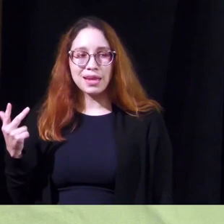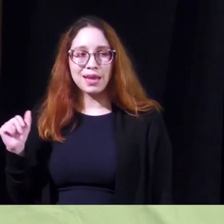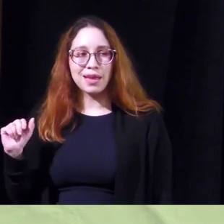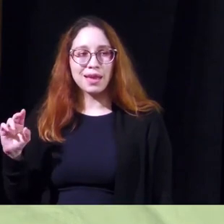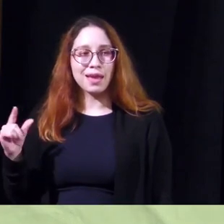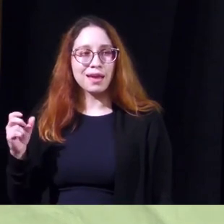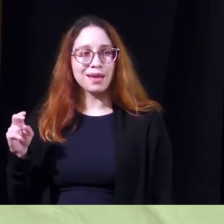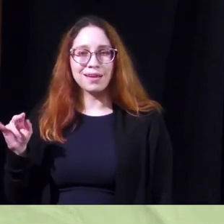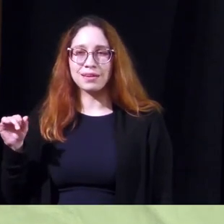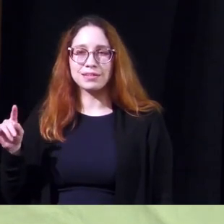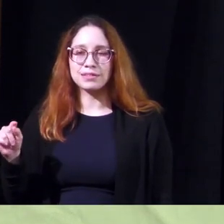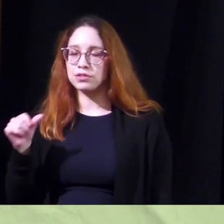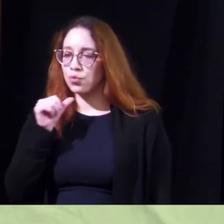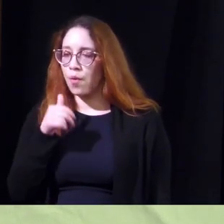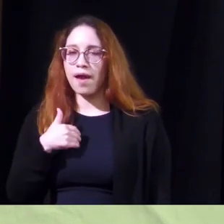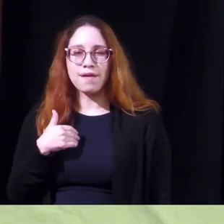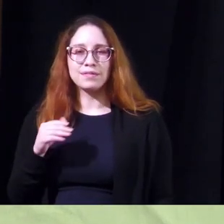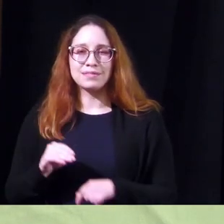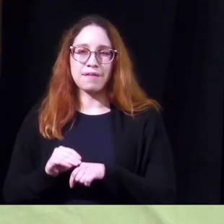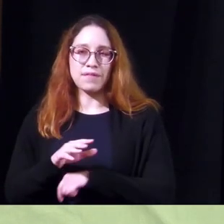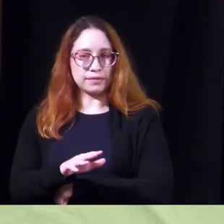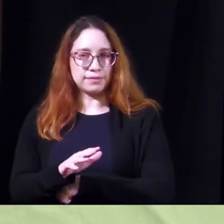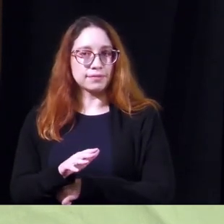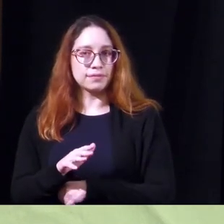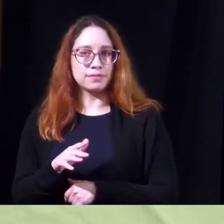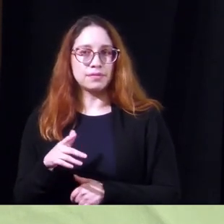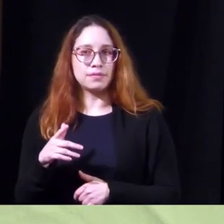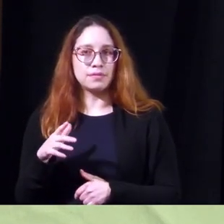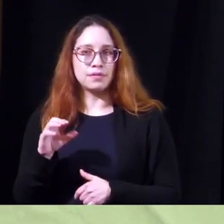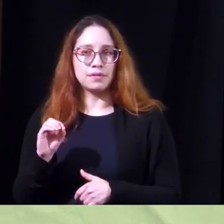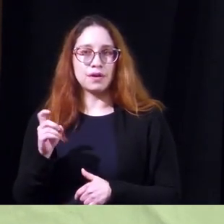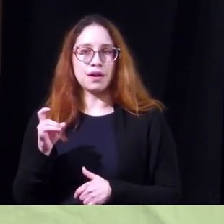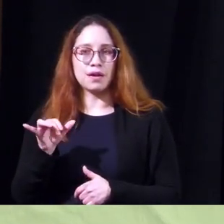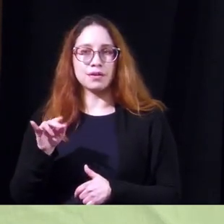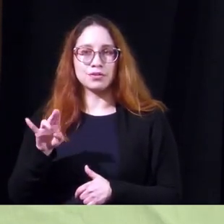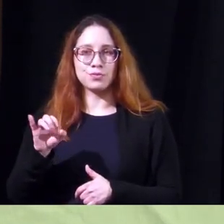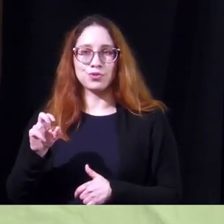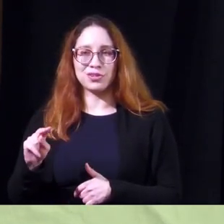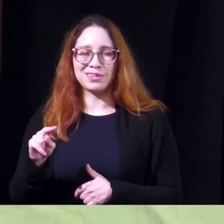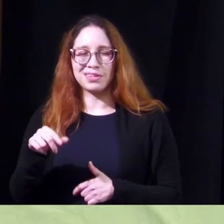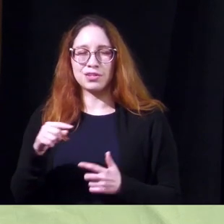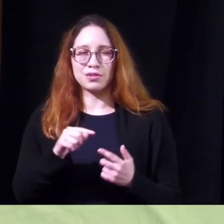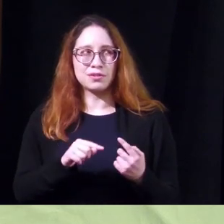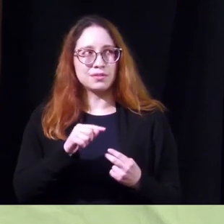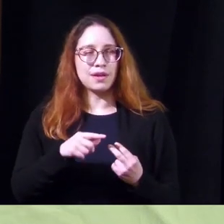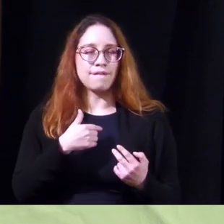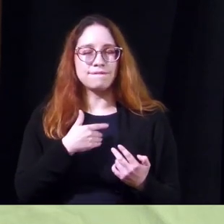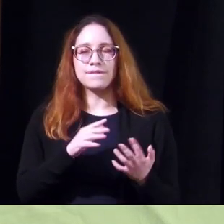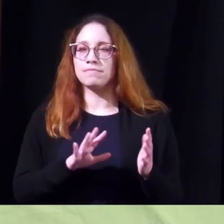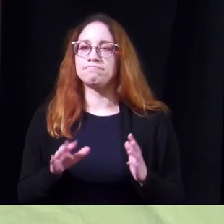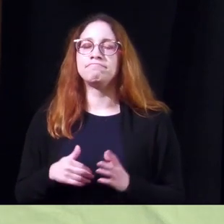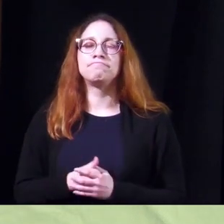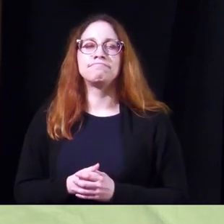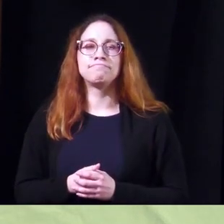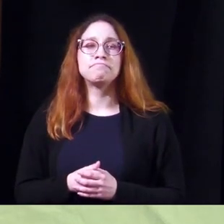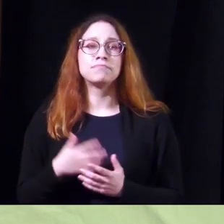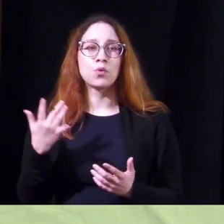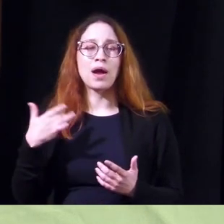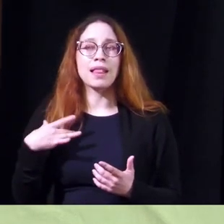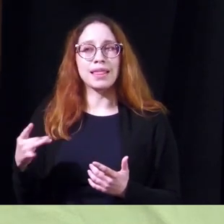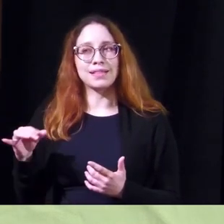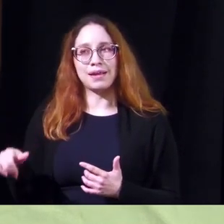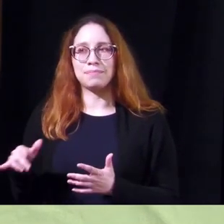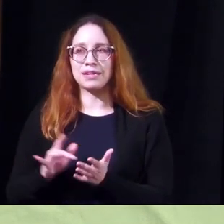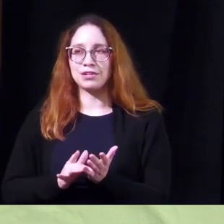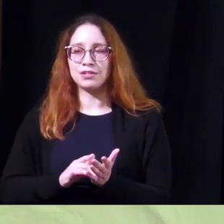merbitric do not have the side effects that oxybutin and its other one other ones have and that's why i like